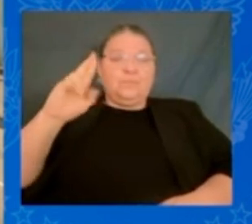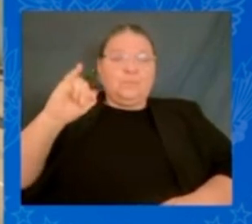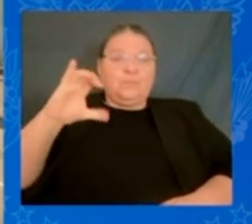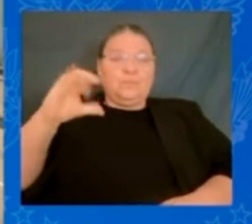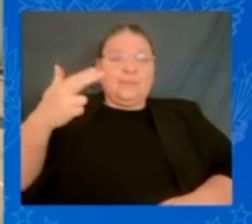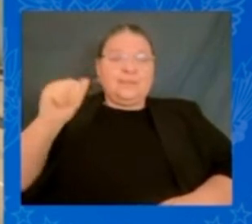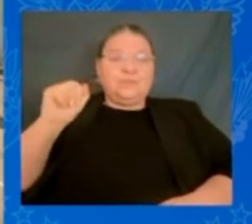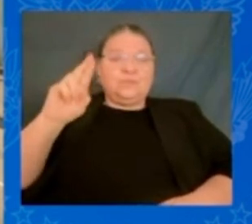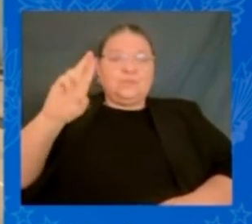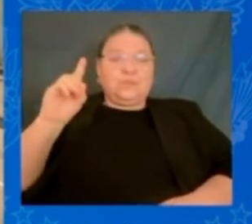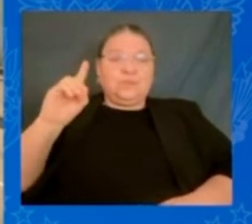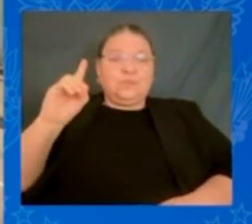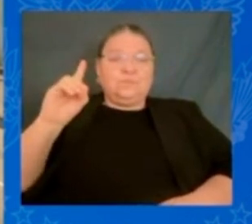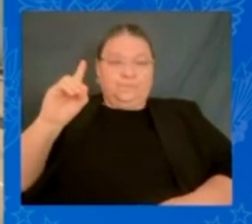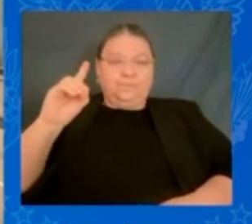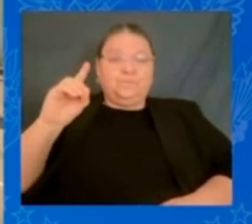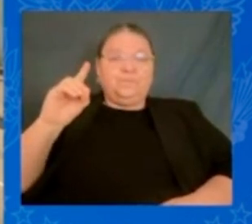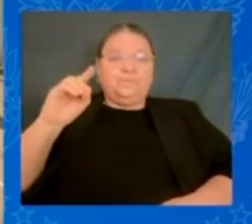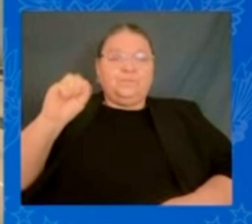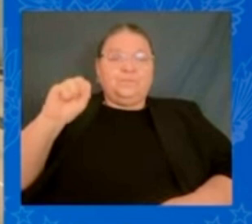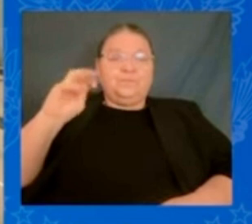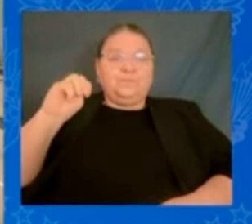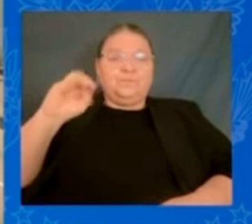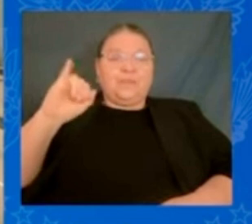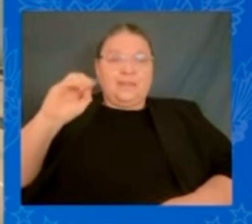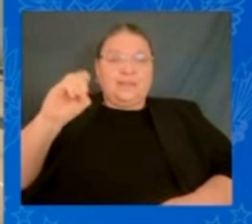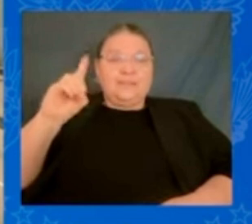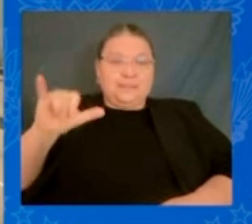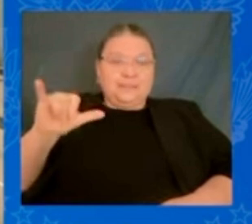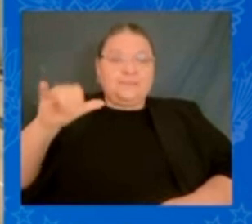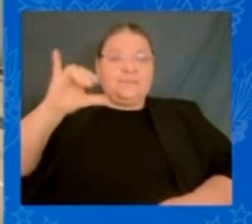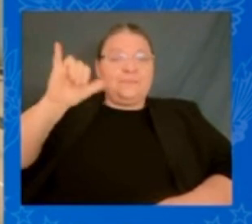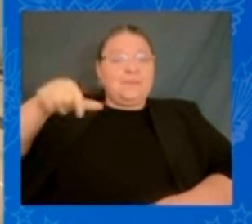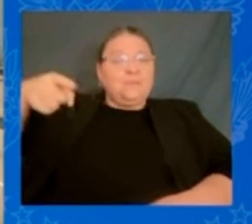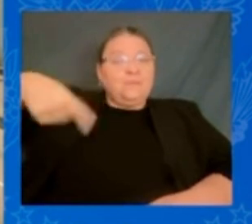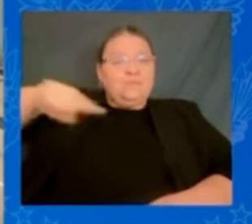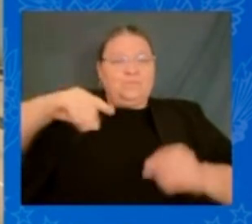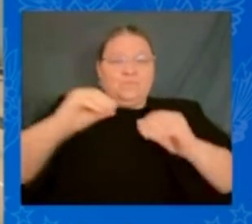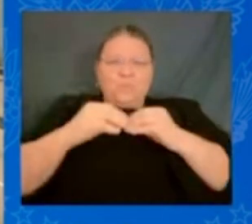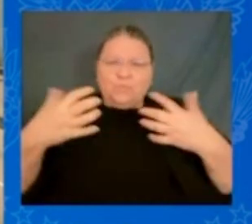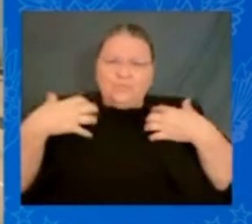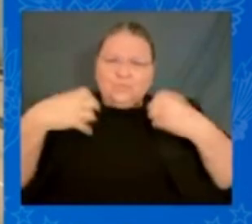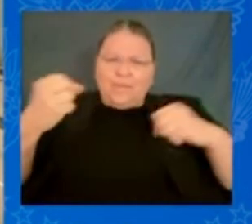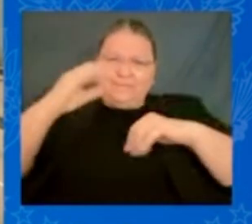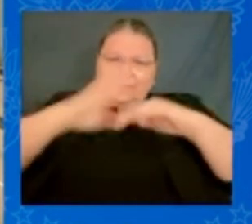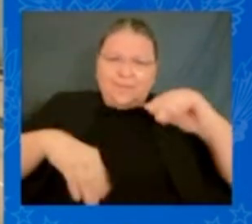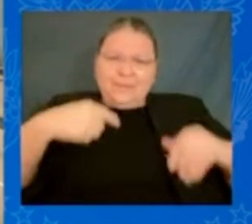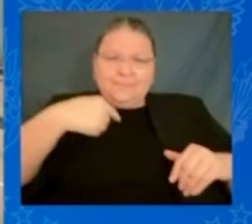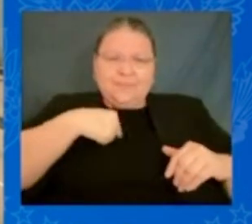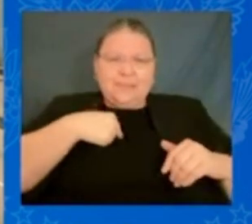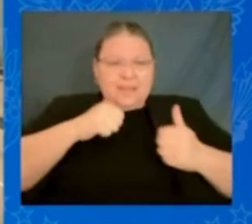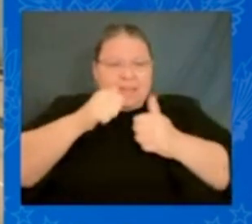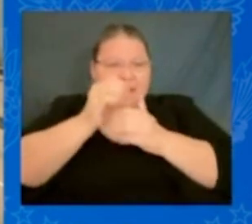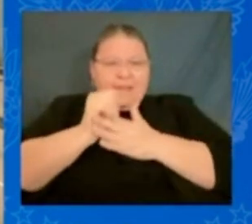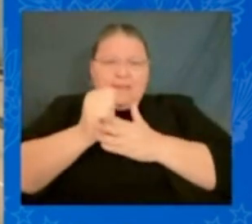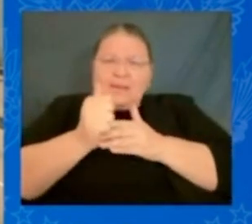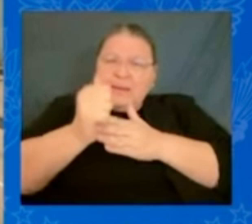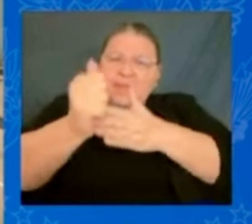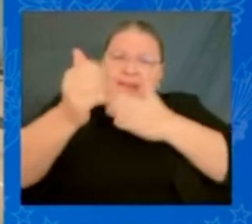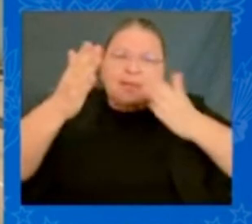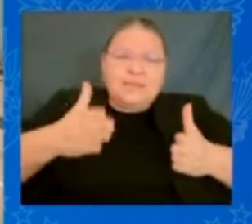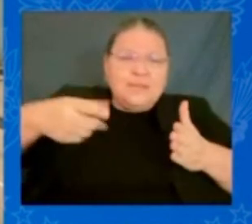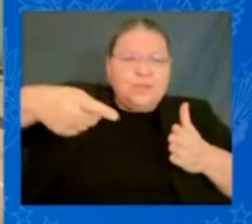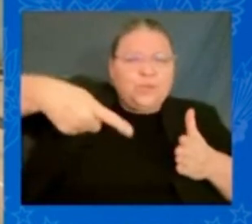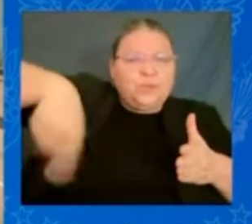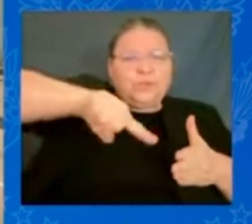than me, you know, and everybody turned into being a leader. And so, although I was in the